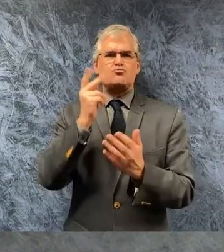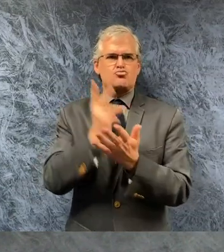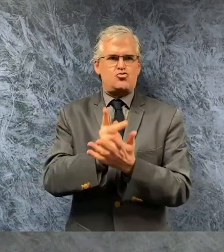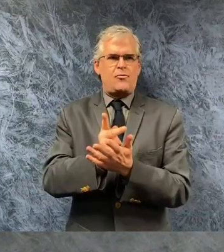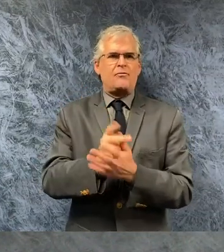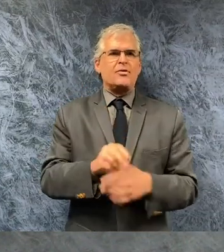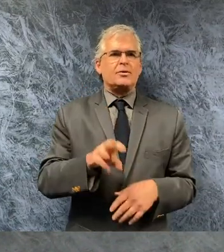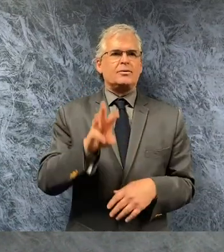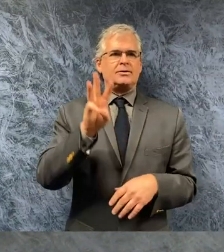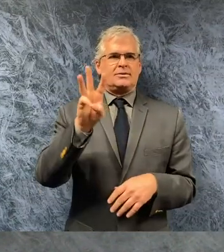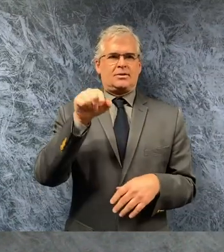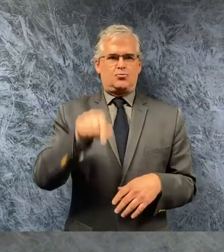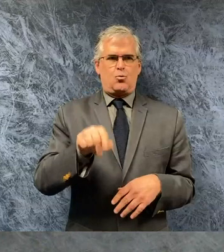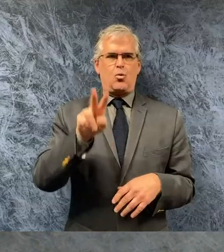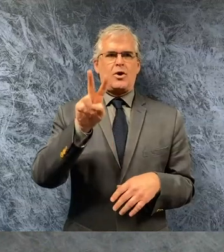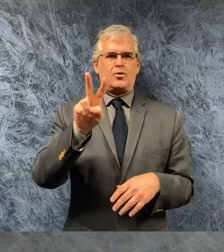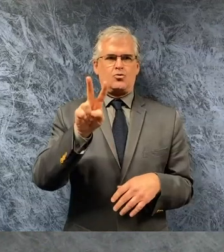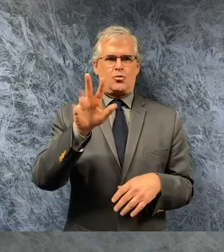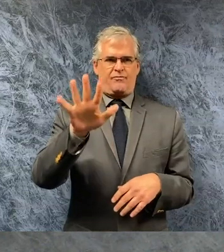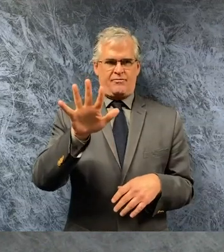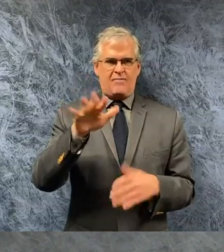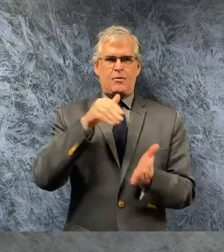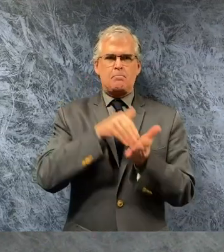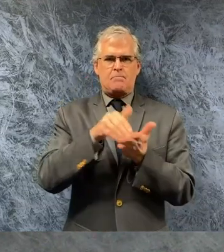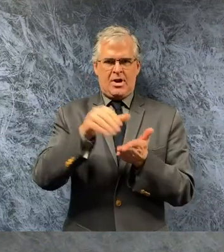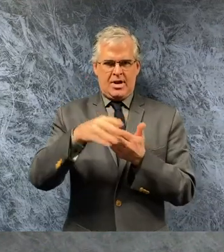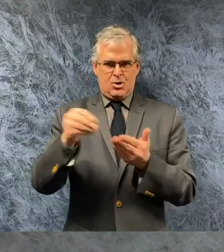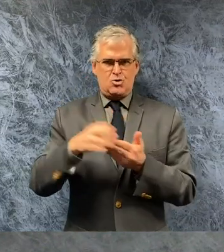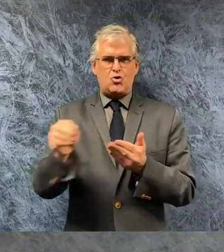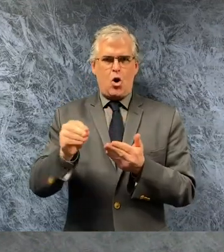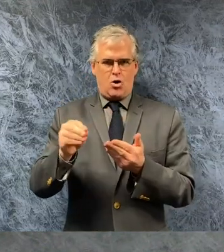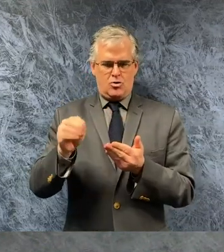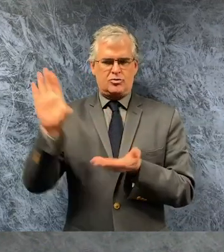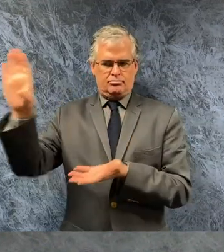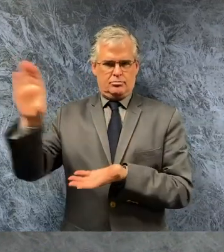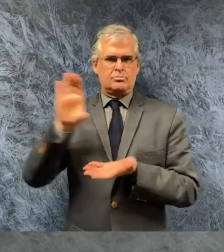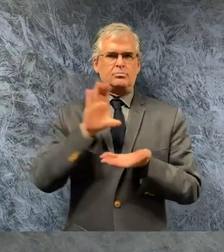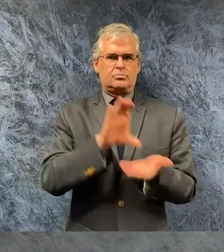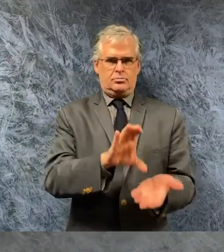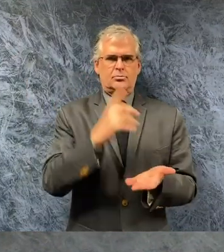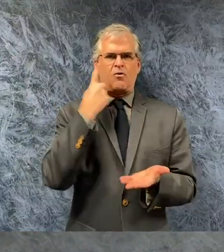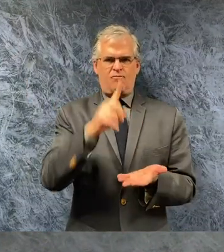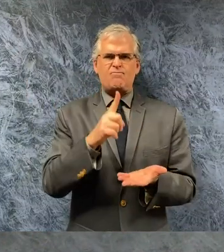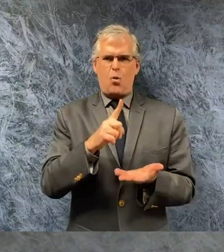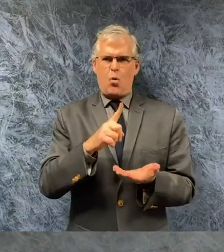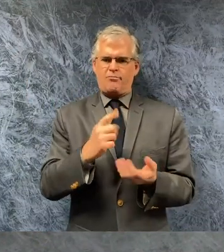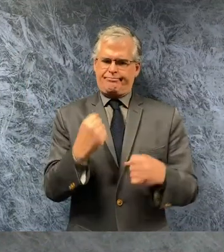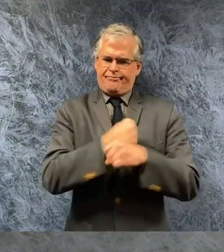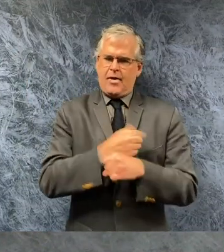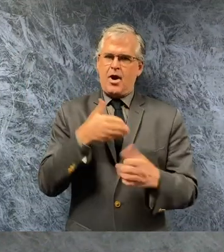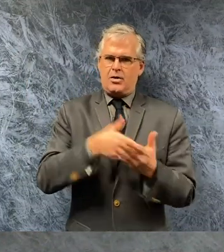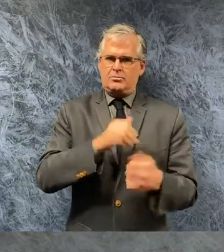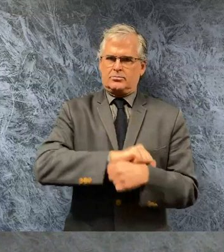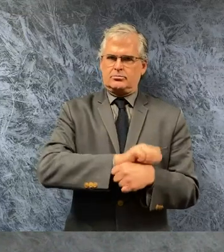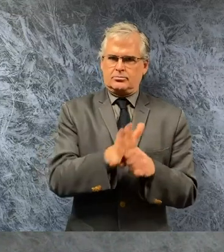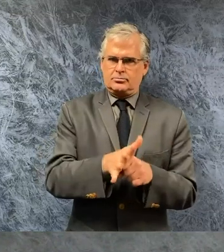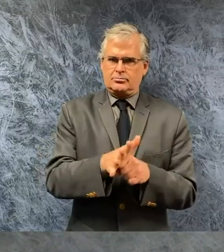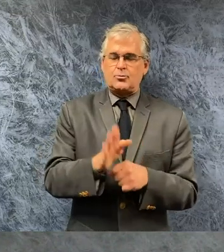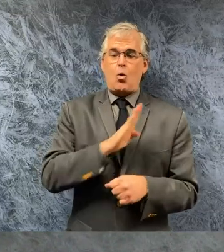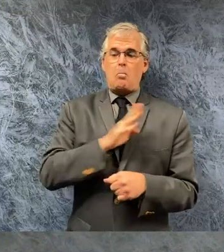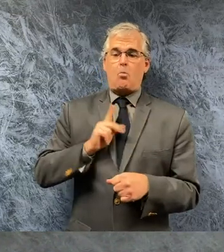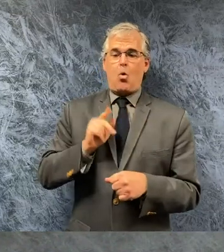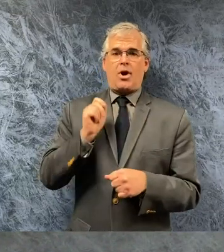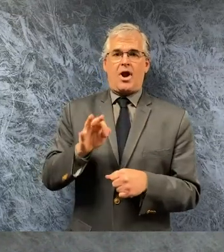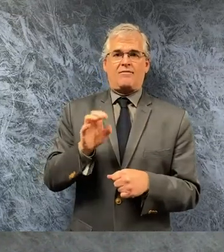state funding to help pay for battling the cost of covet 19. this funding was approved by the board of examiners last week